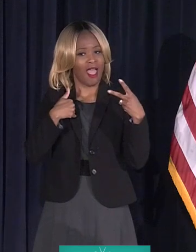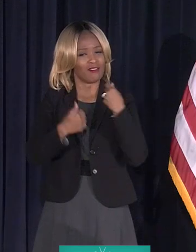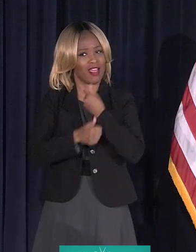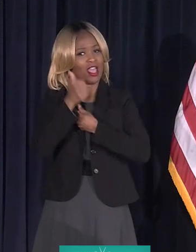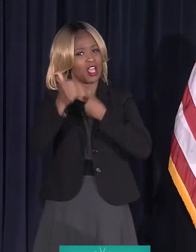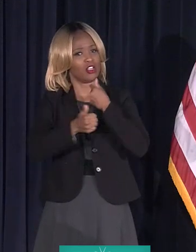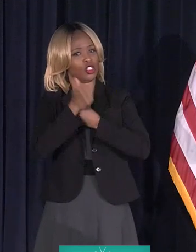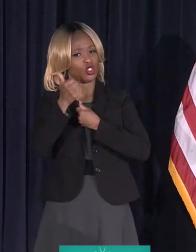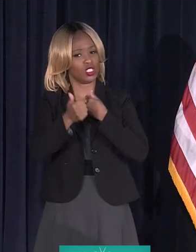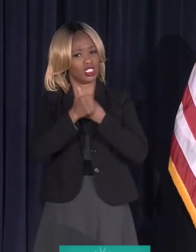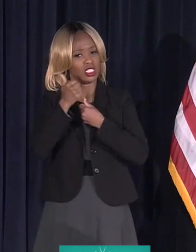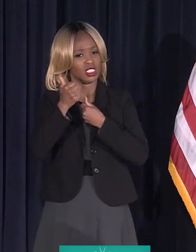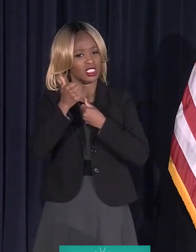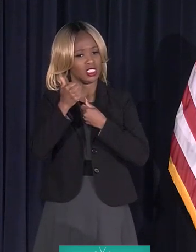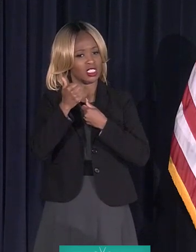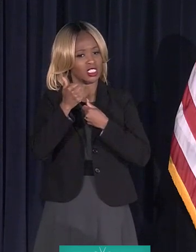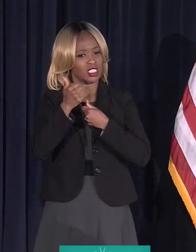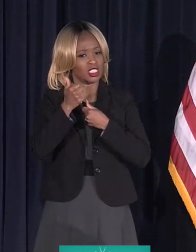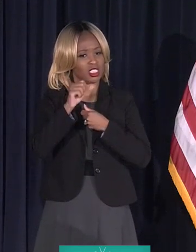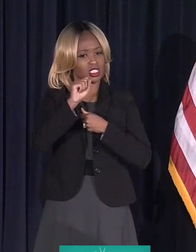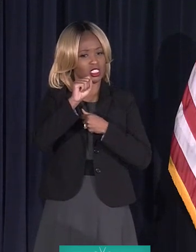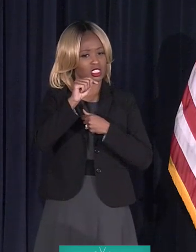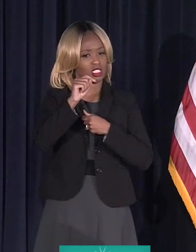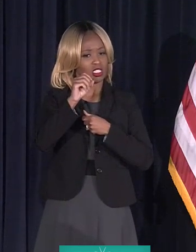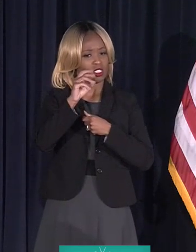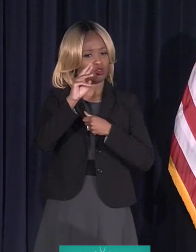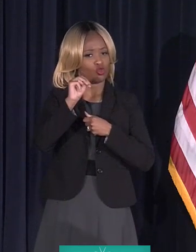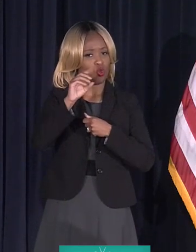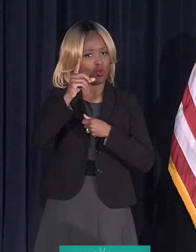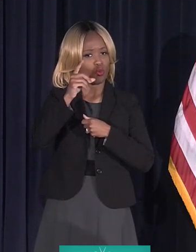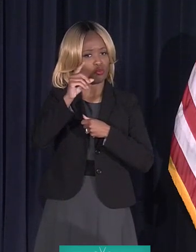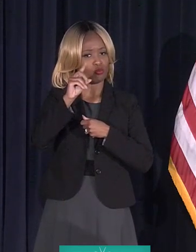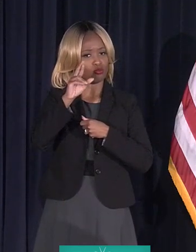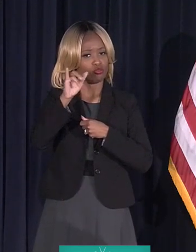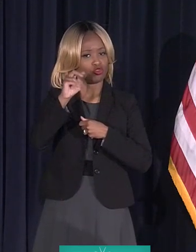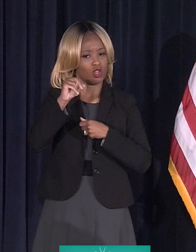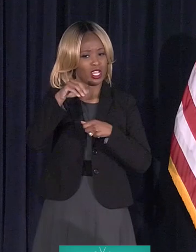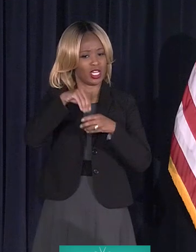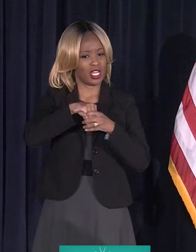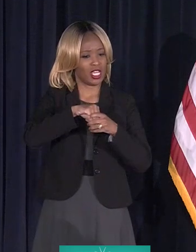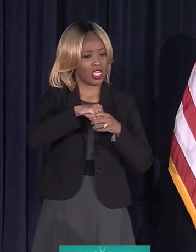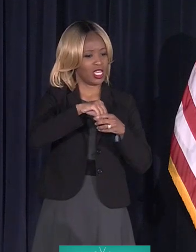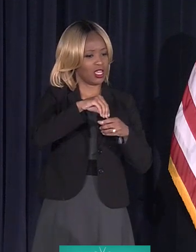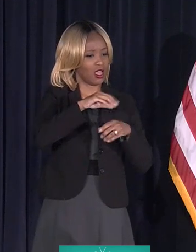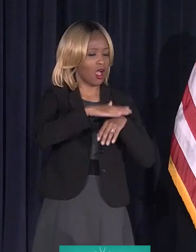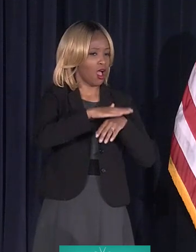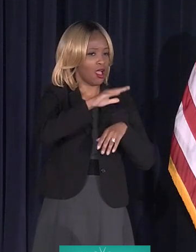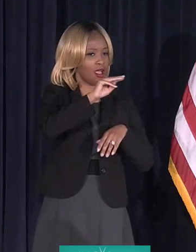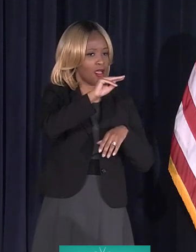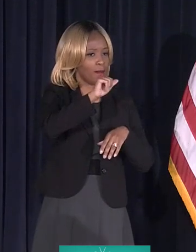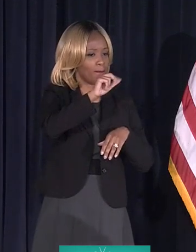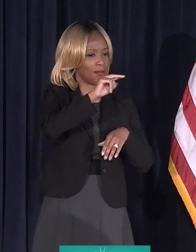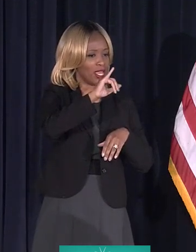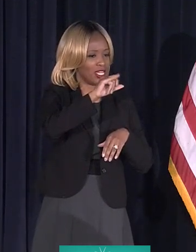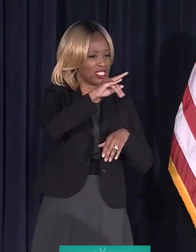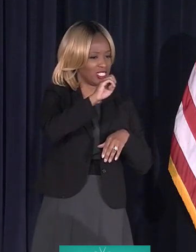storm drains over in Jefferson Chalmers. One's on Manistique. One's on Navajo.